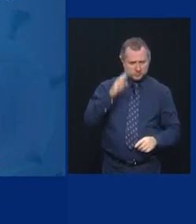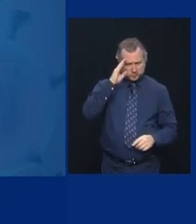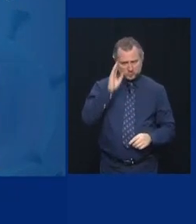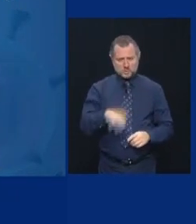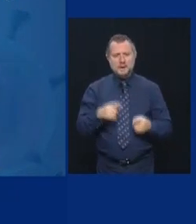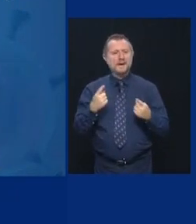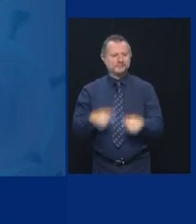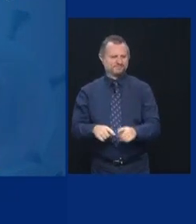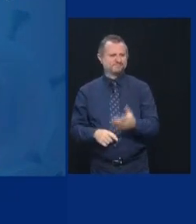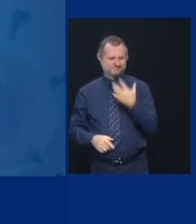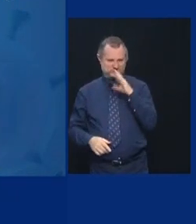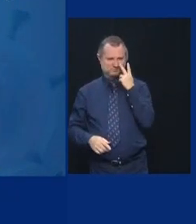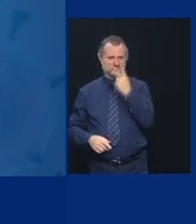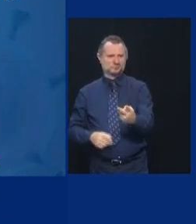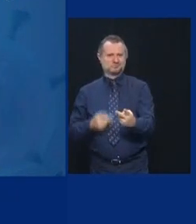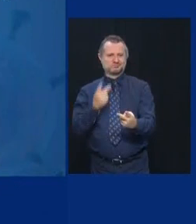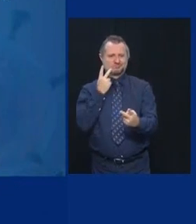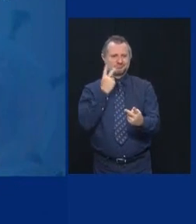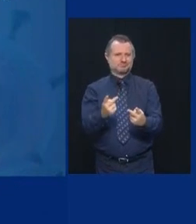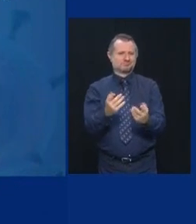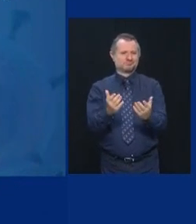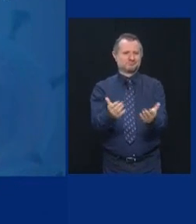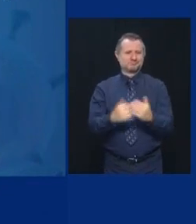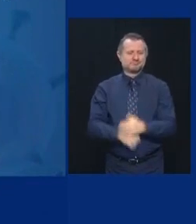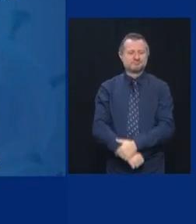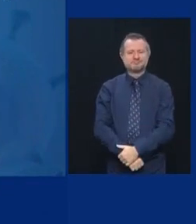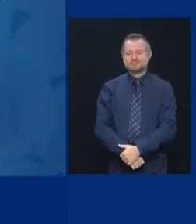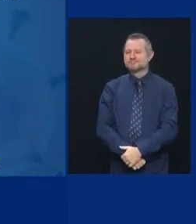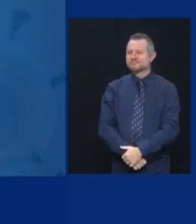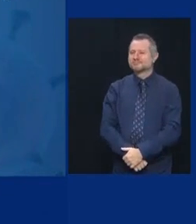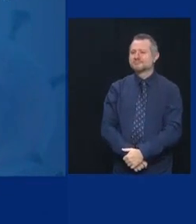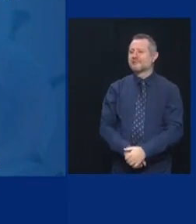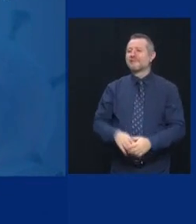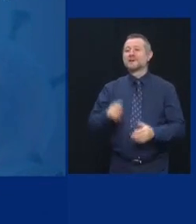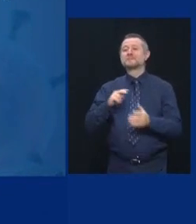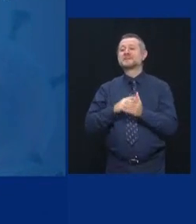I don't mean little violations.